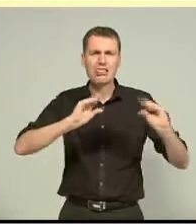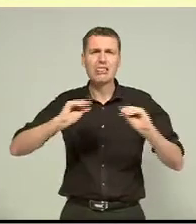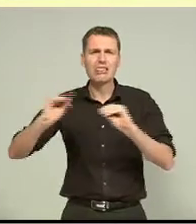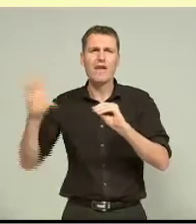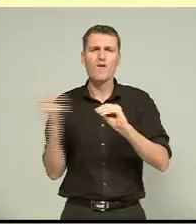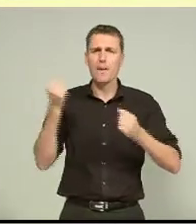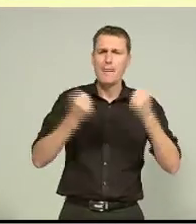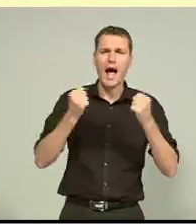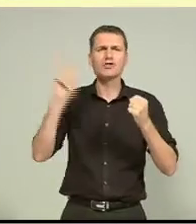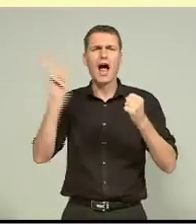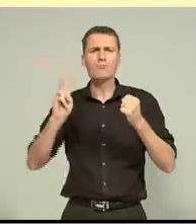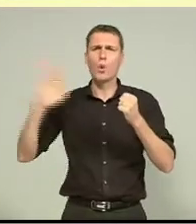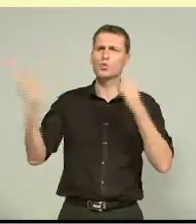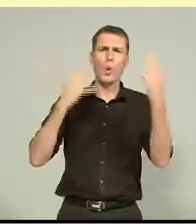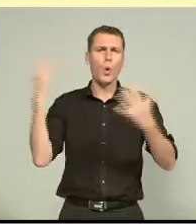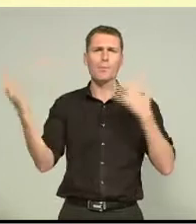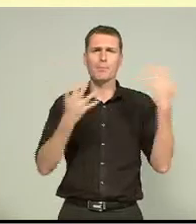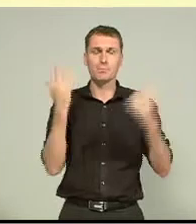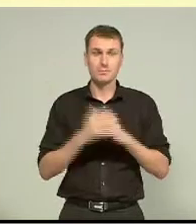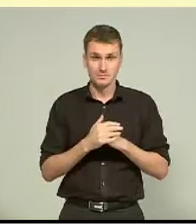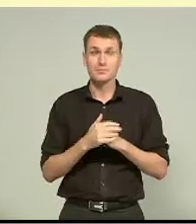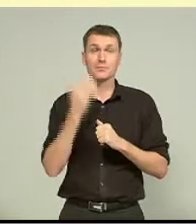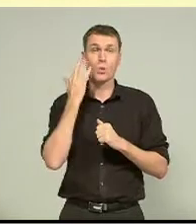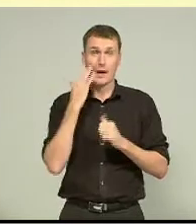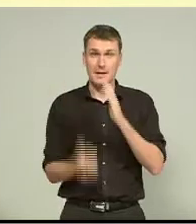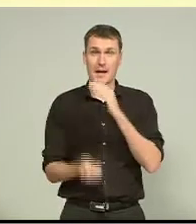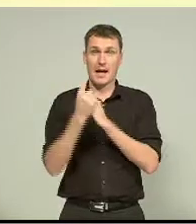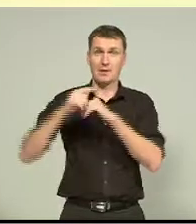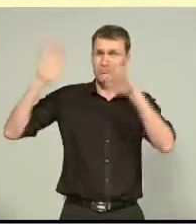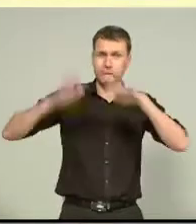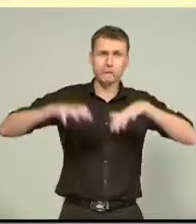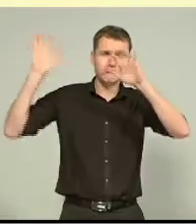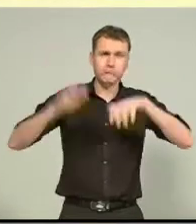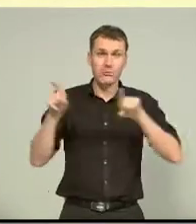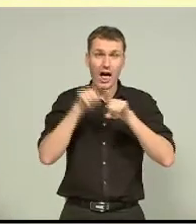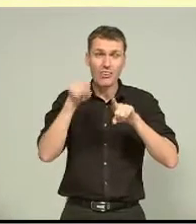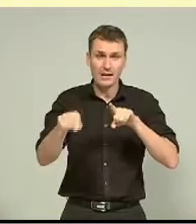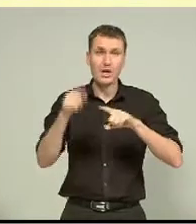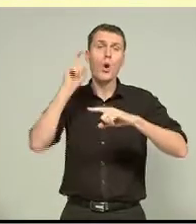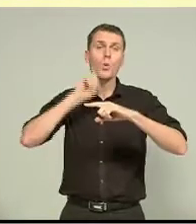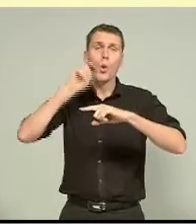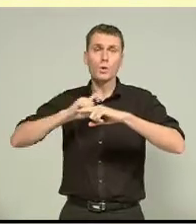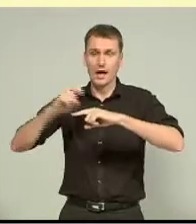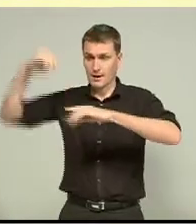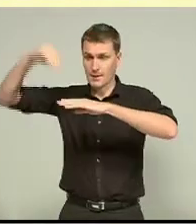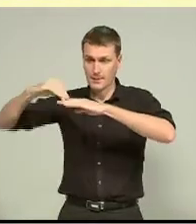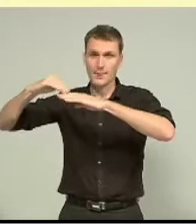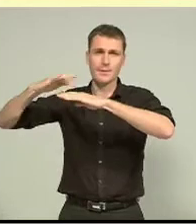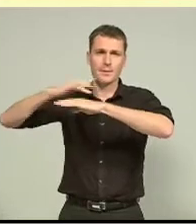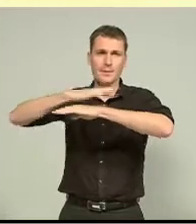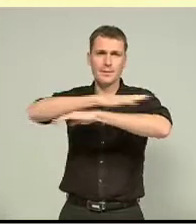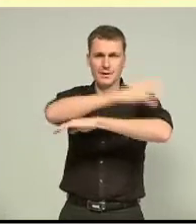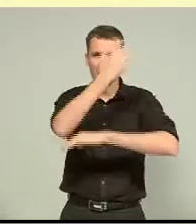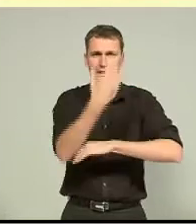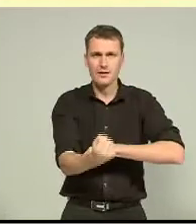April storms. And of course, when we get a really bad storm like this one, all the water automatically starts running across the